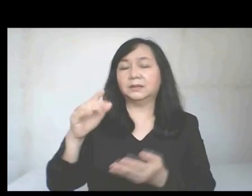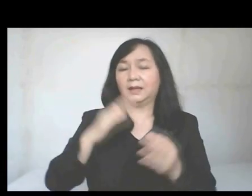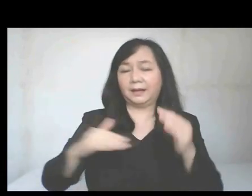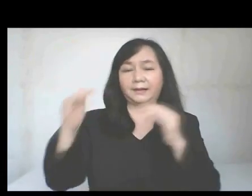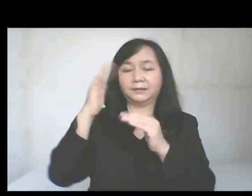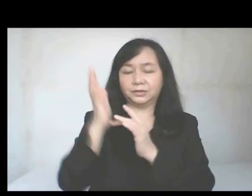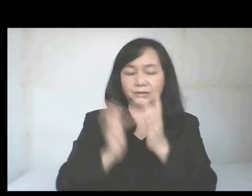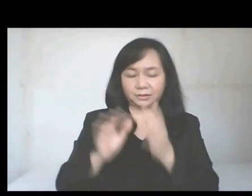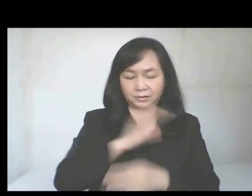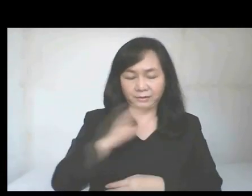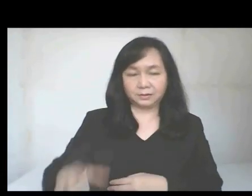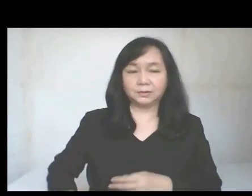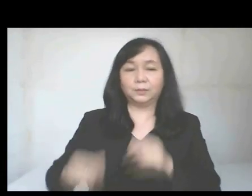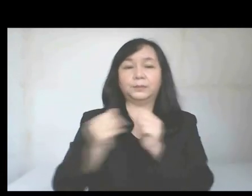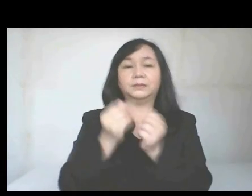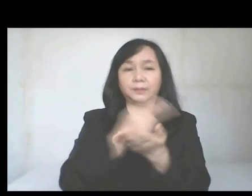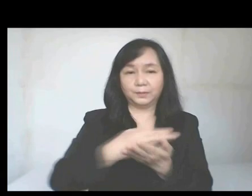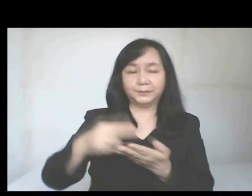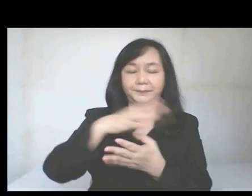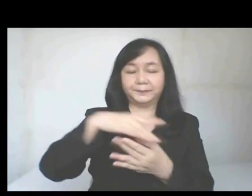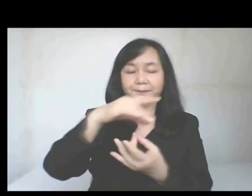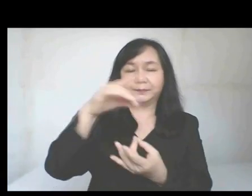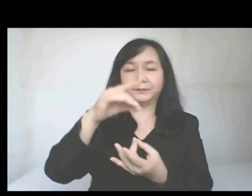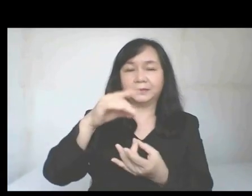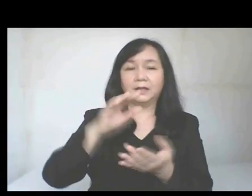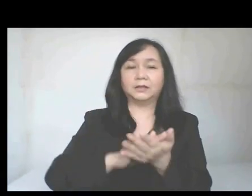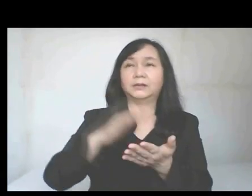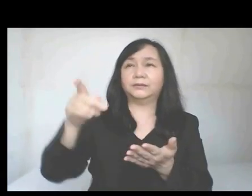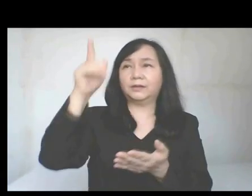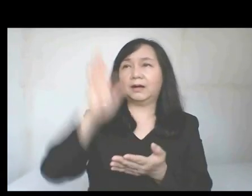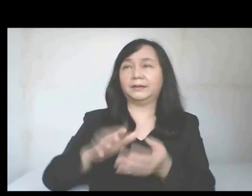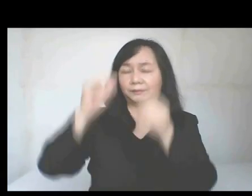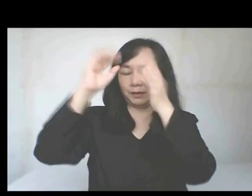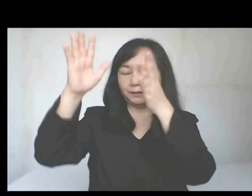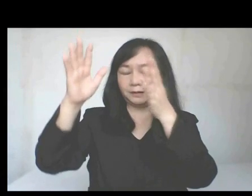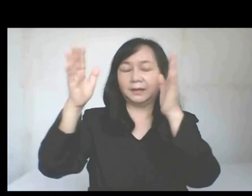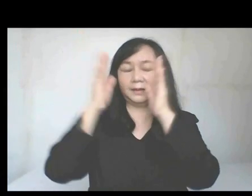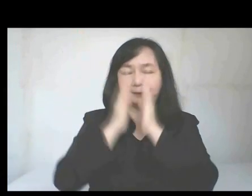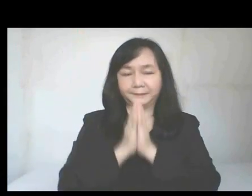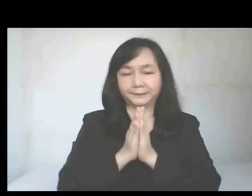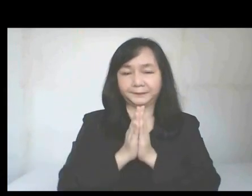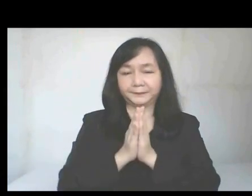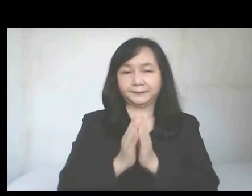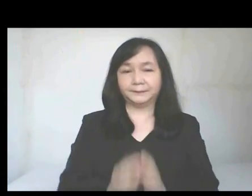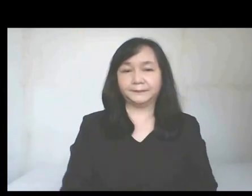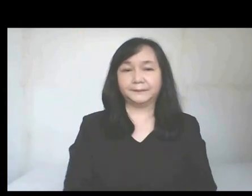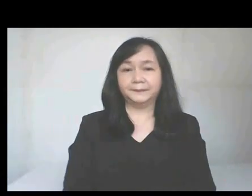are the Most High. Jesus Christ, with the Holy Spirit, in the glory of God the Father.